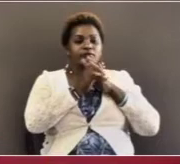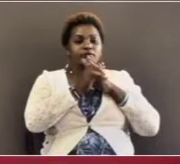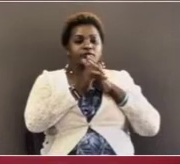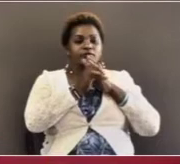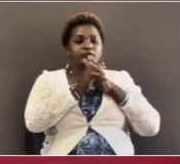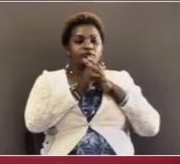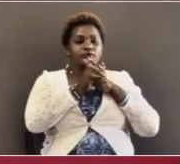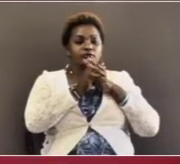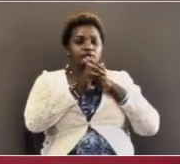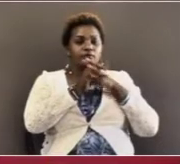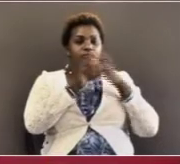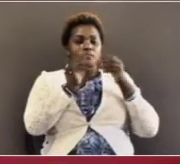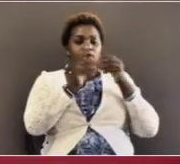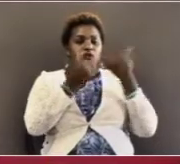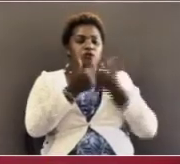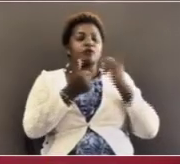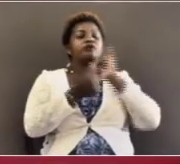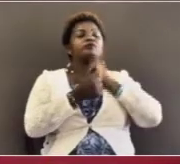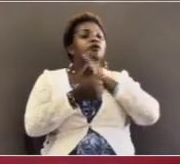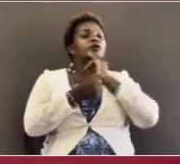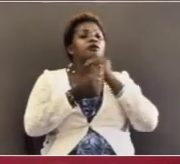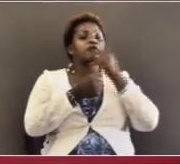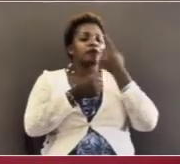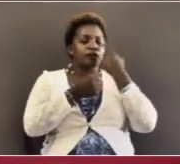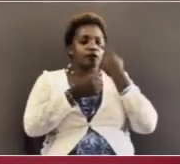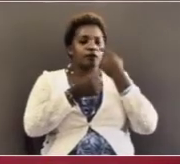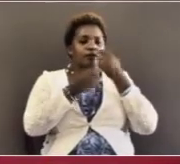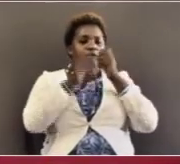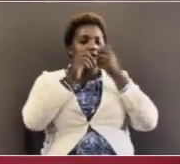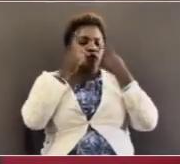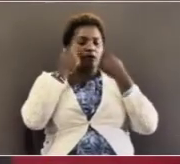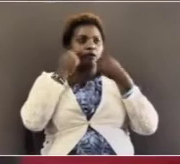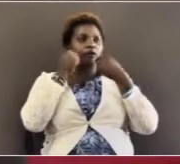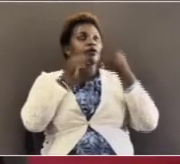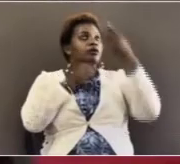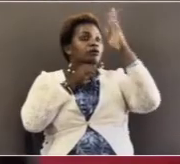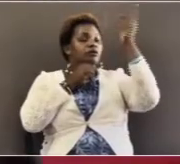the children of Israel cried and he came